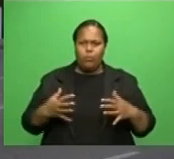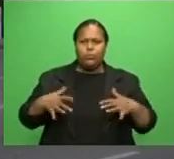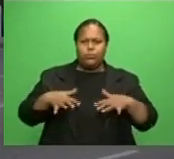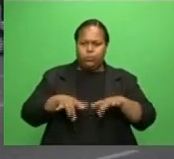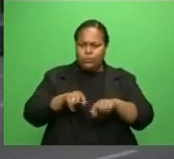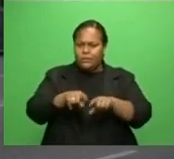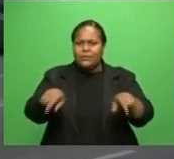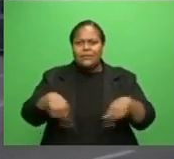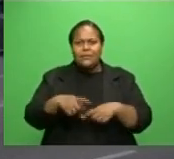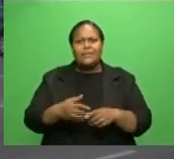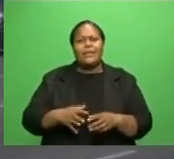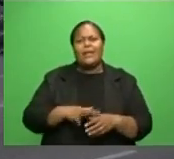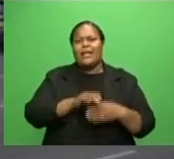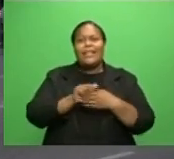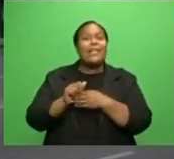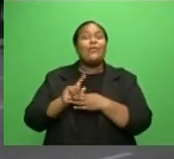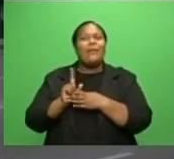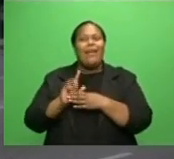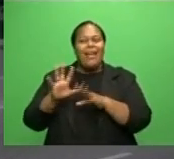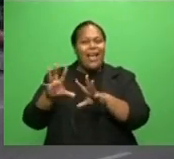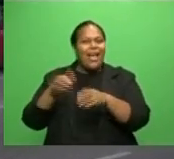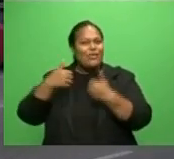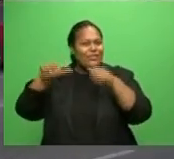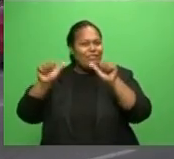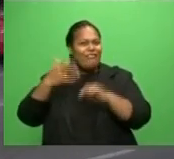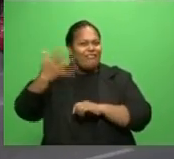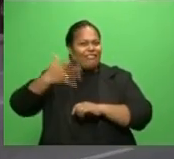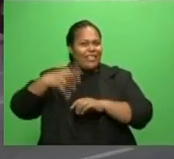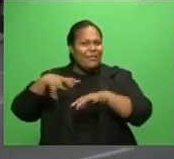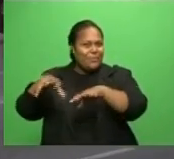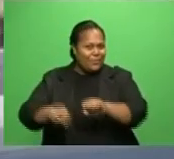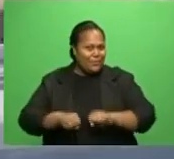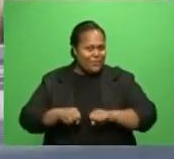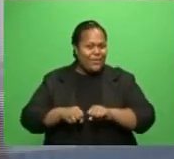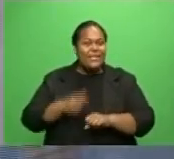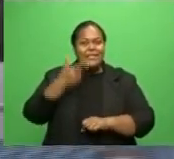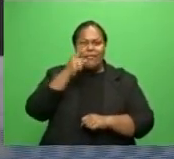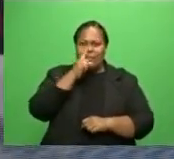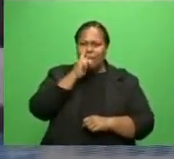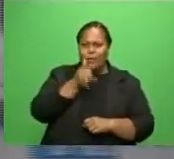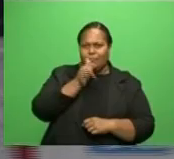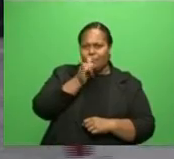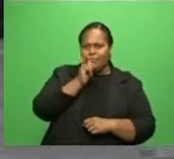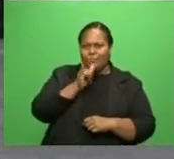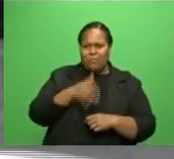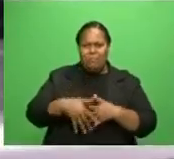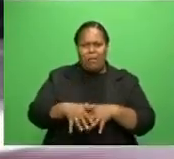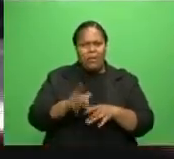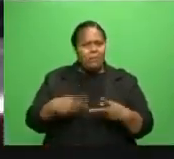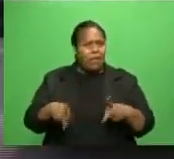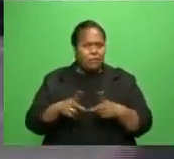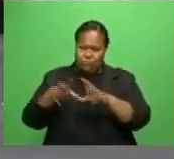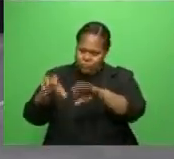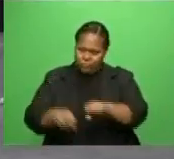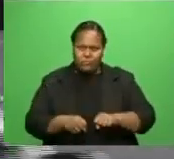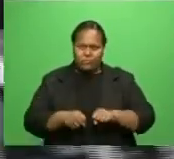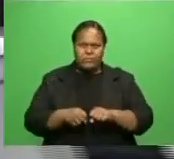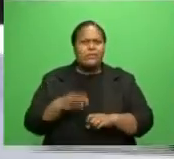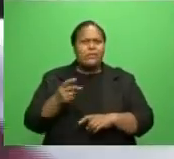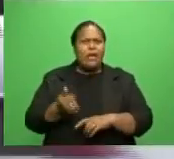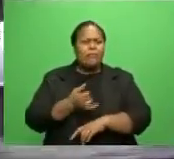to 15 arrests. Police have managed to apprehend seven people found drinking in public places. Four were drunk and